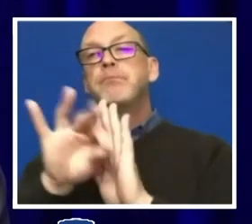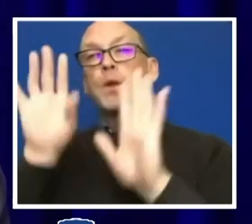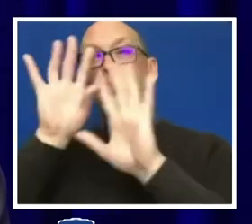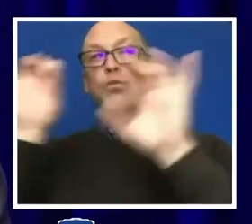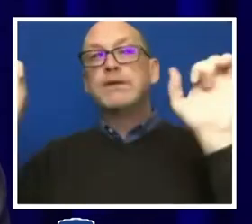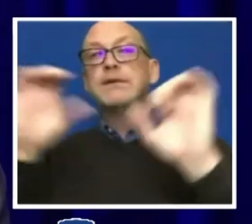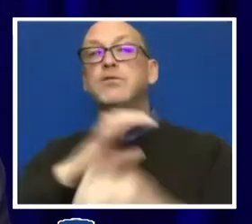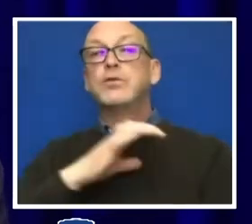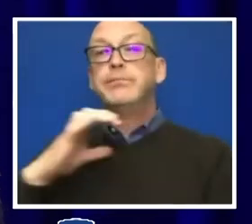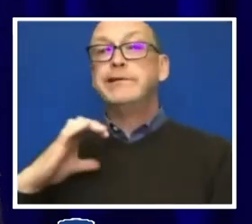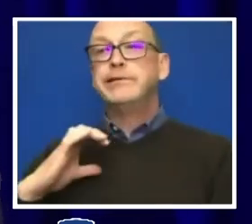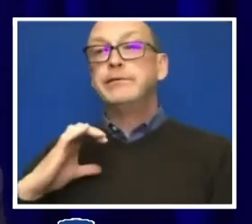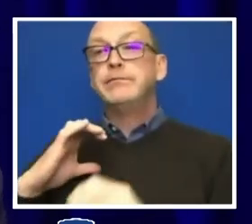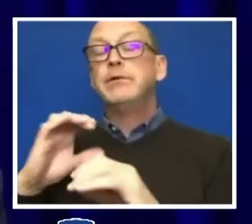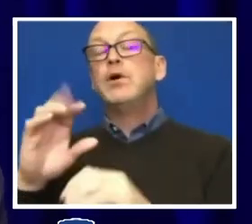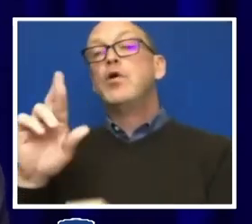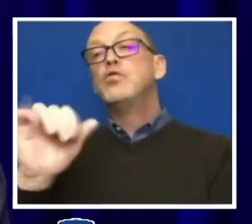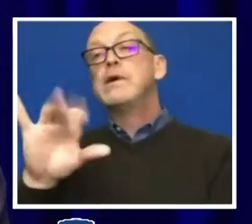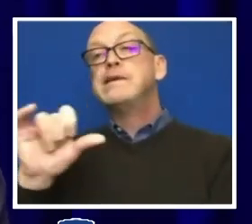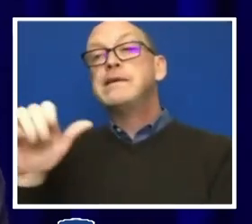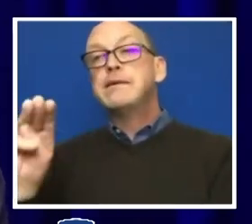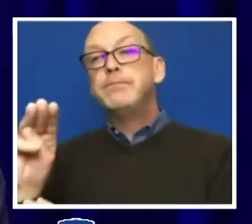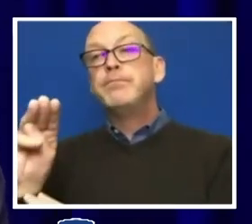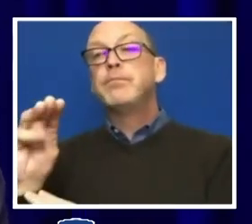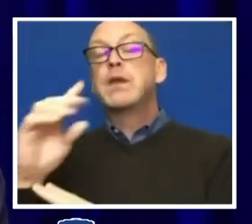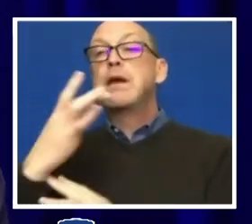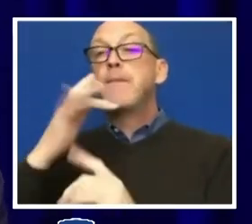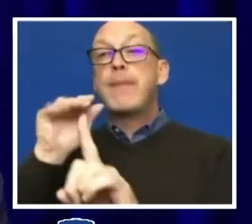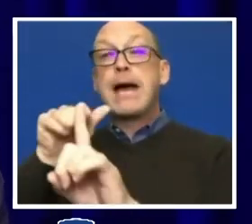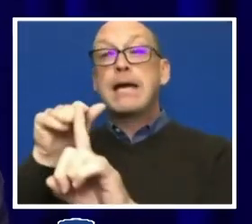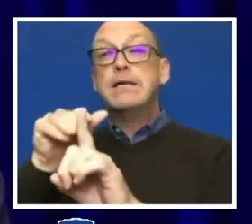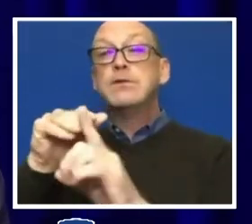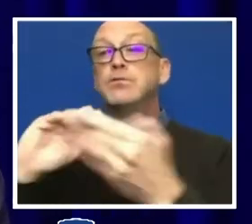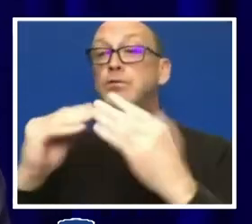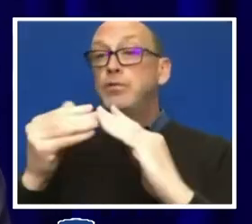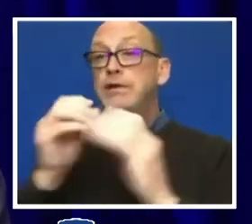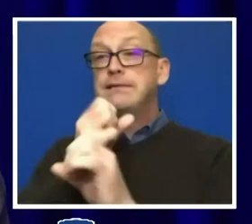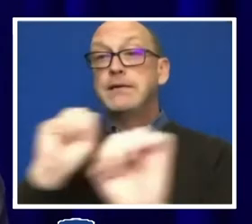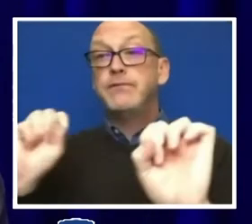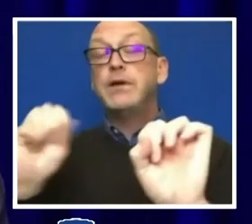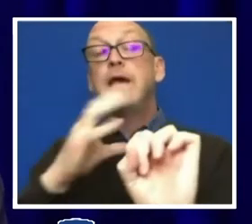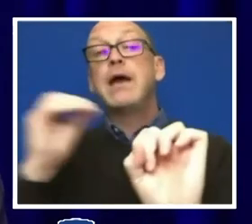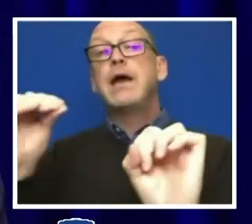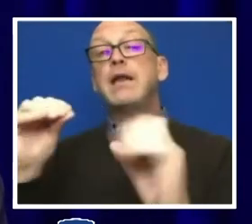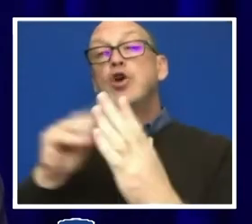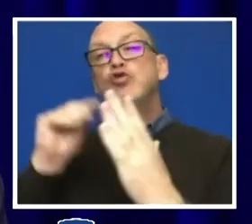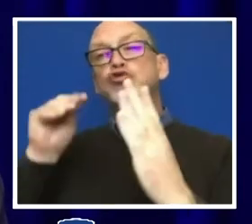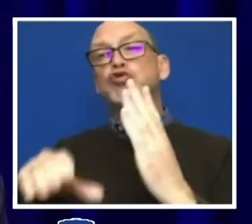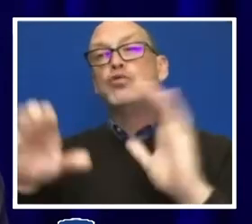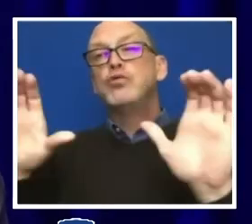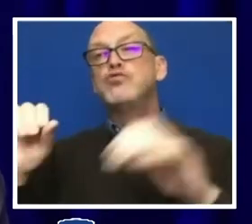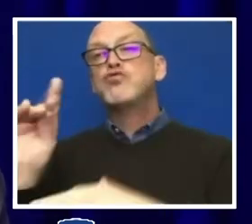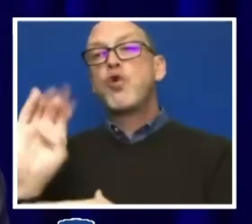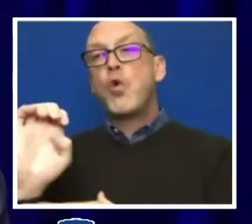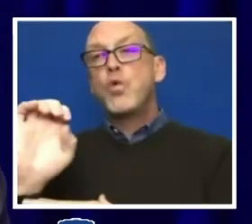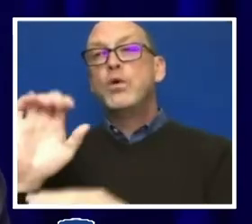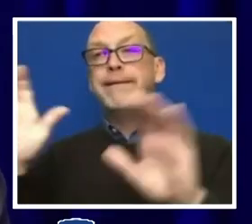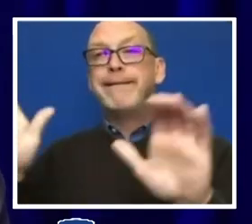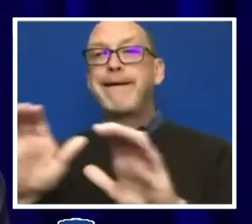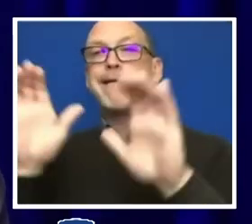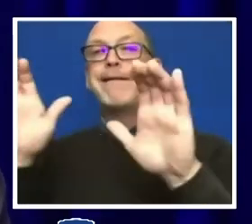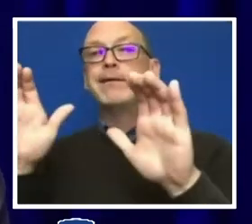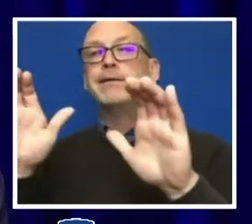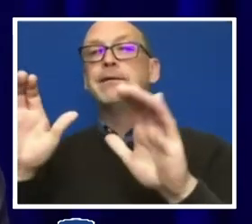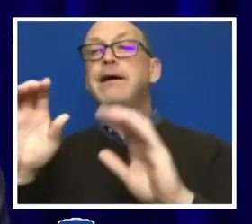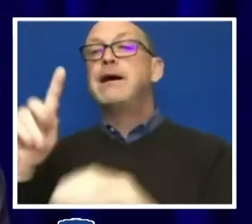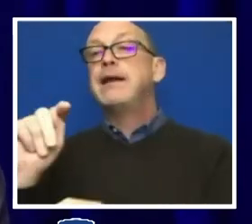on Racism, Bias, and Community Safety and the Student Code of Conduct Task Force. These groups have